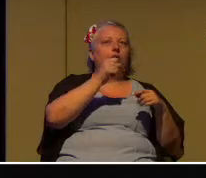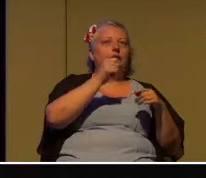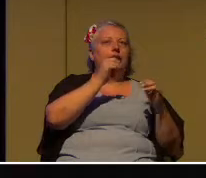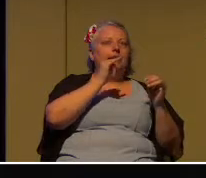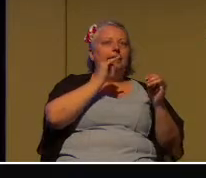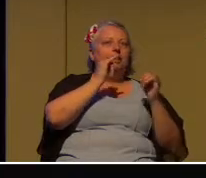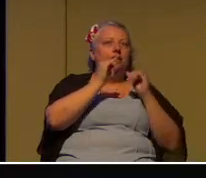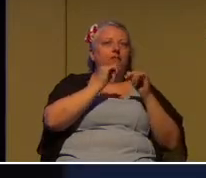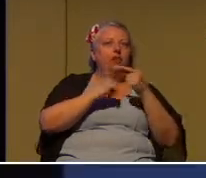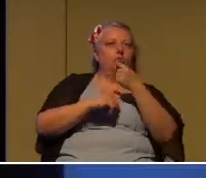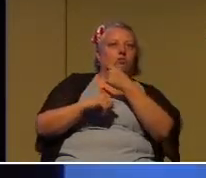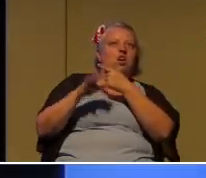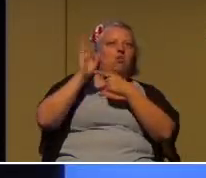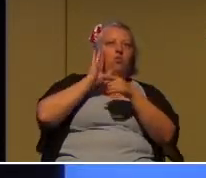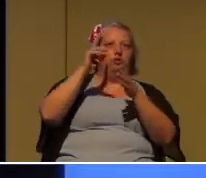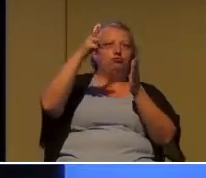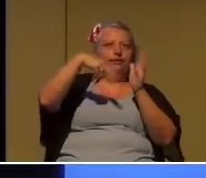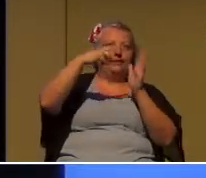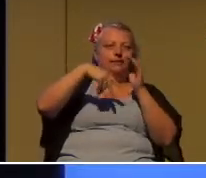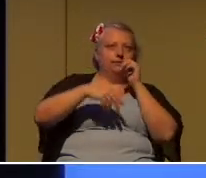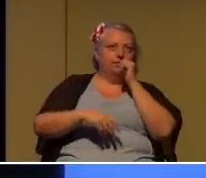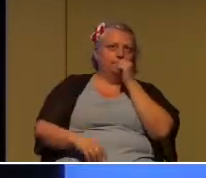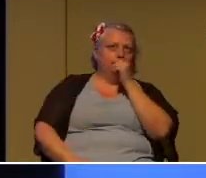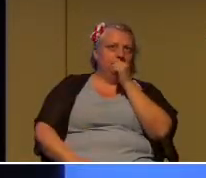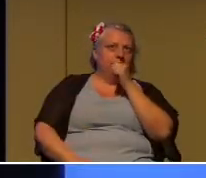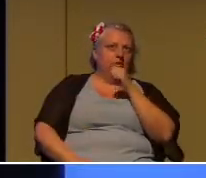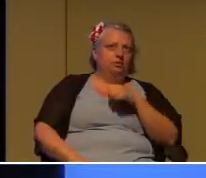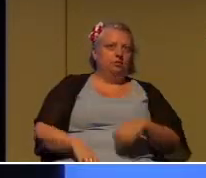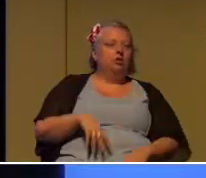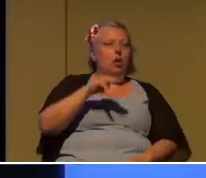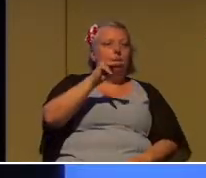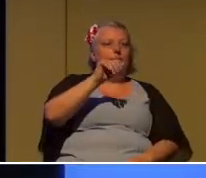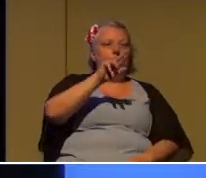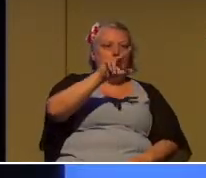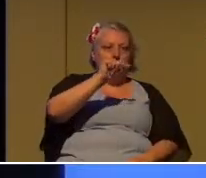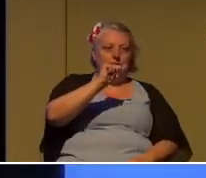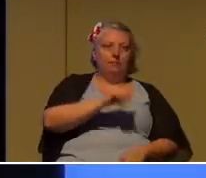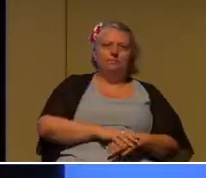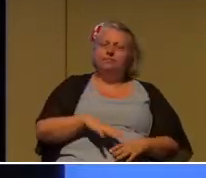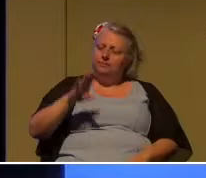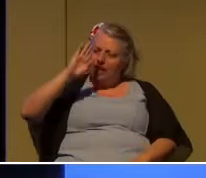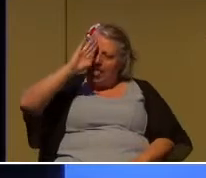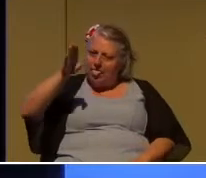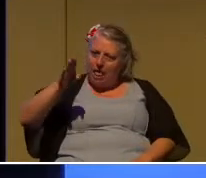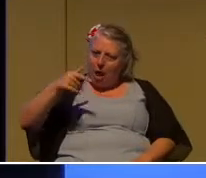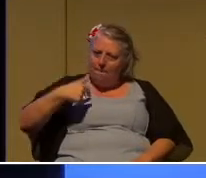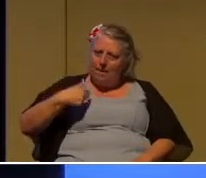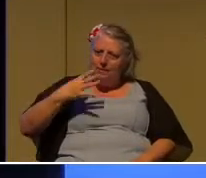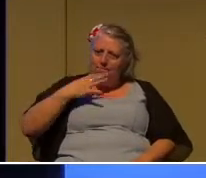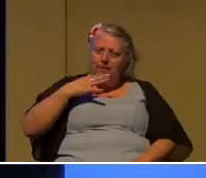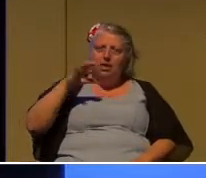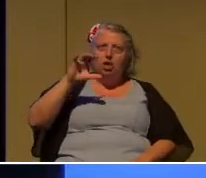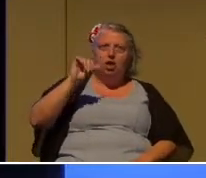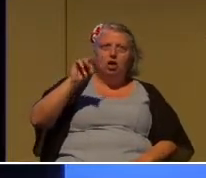know if you can read that, but I'll read it for you. Marla speaking. She says, hello, may I speak with Carlos?